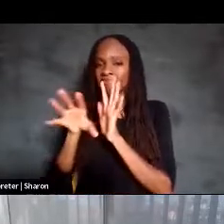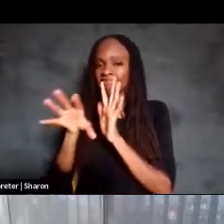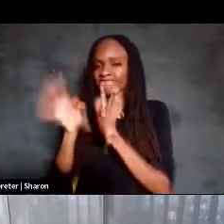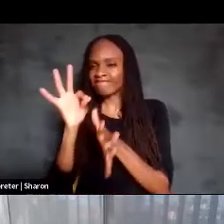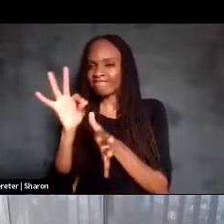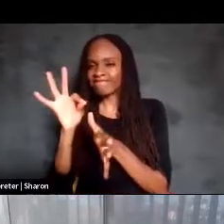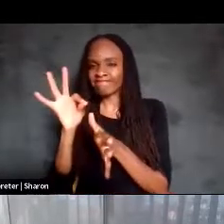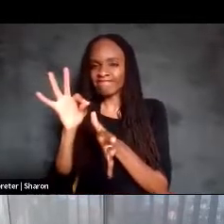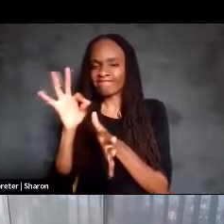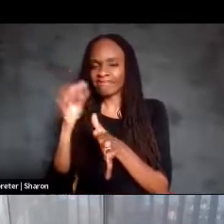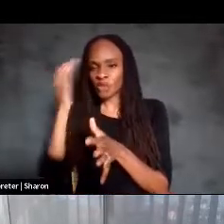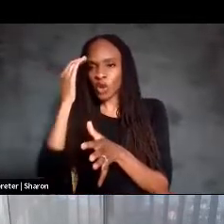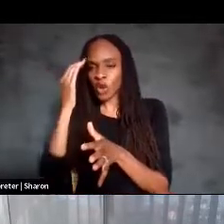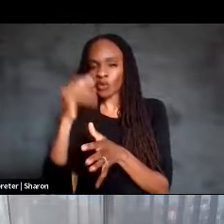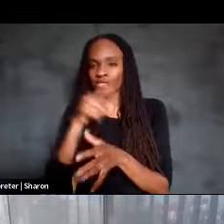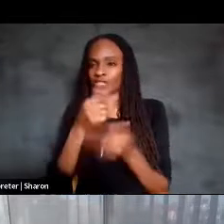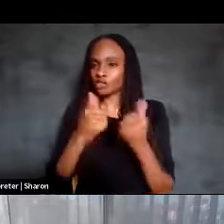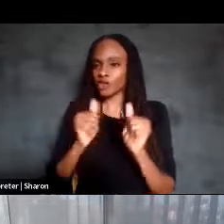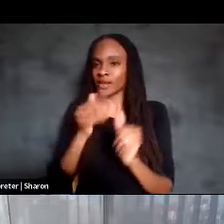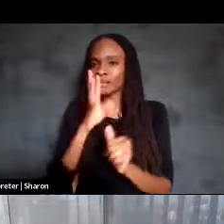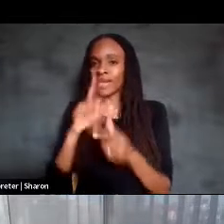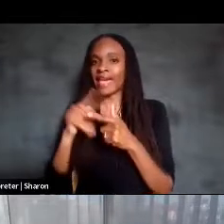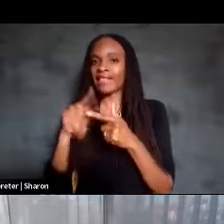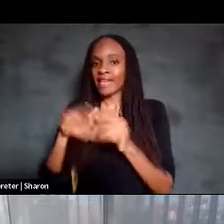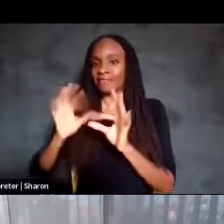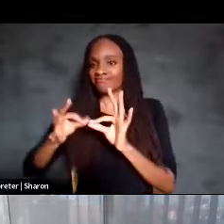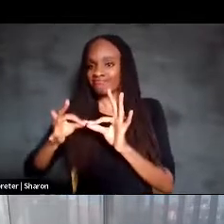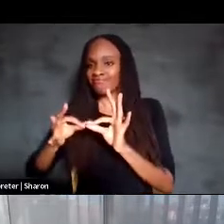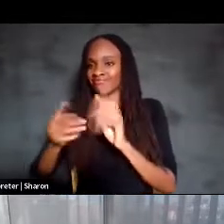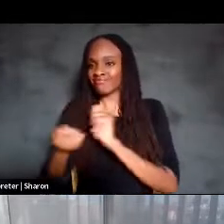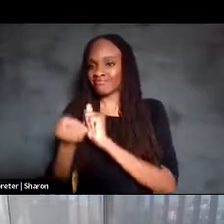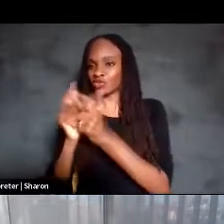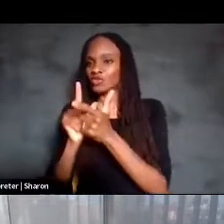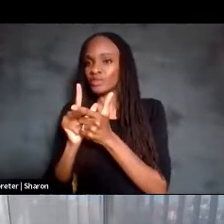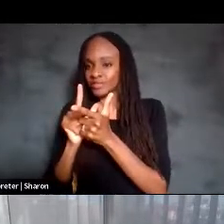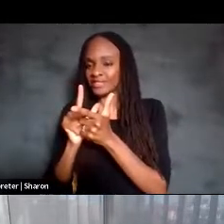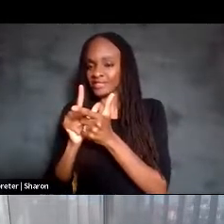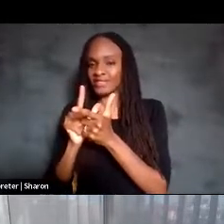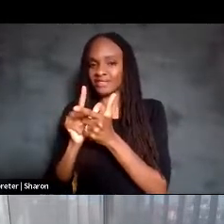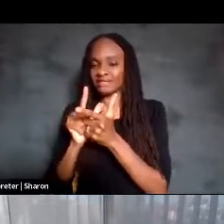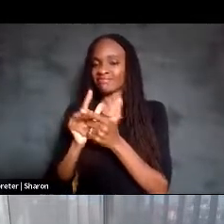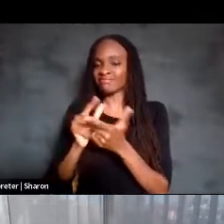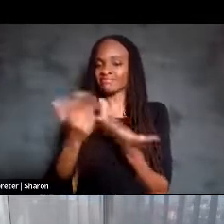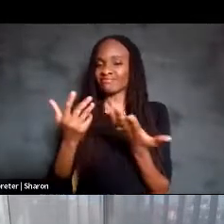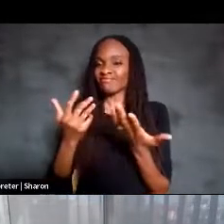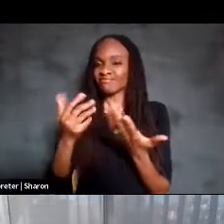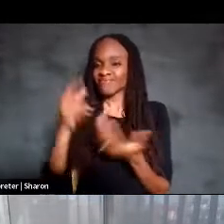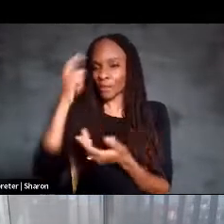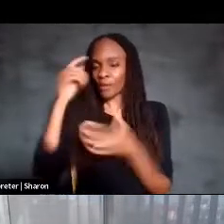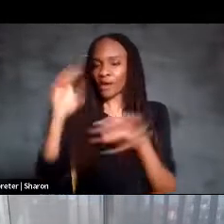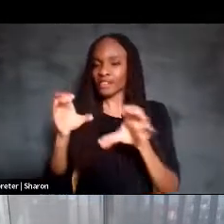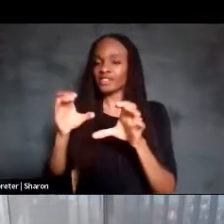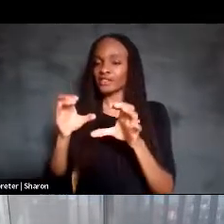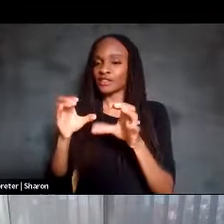speak and then interpreting and translating these attempts, the brain activity during these attempts into words.